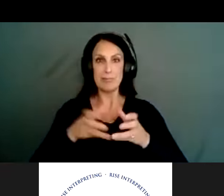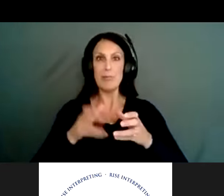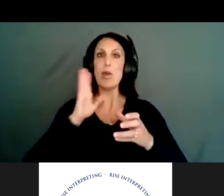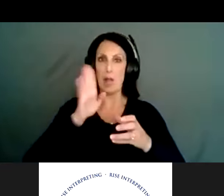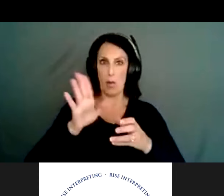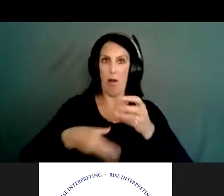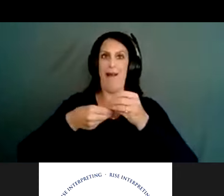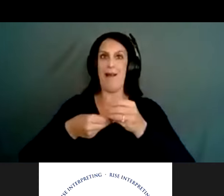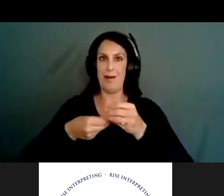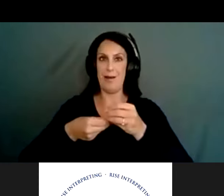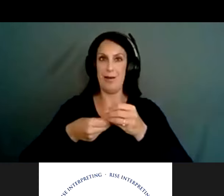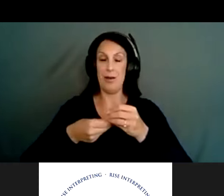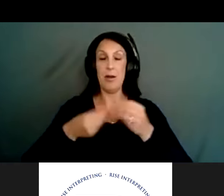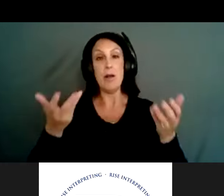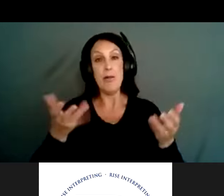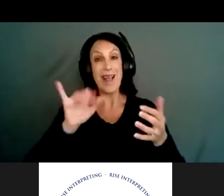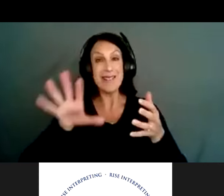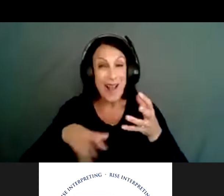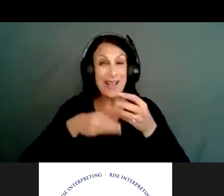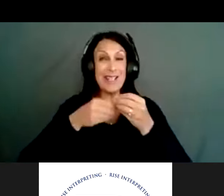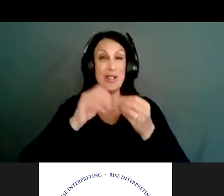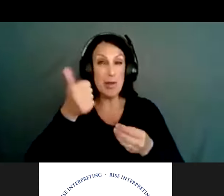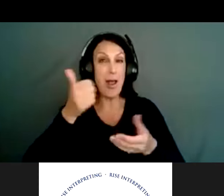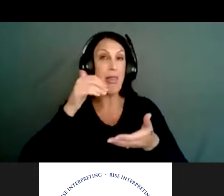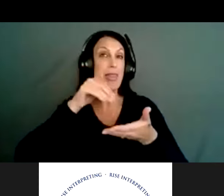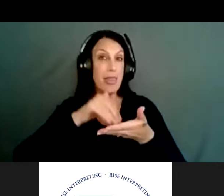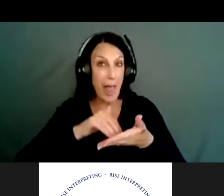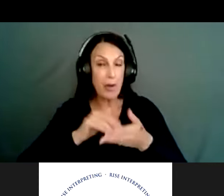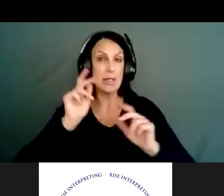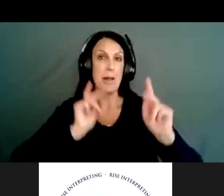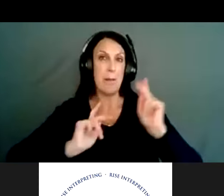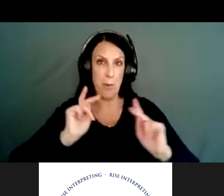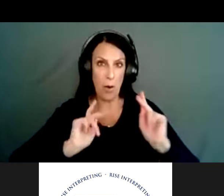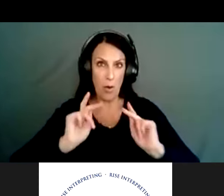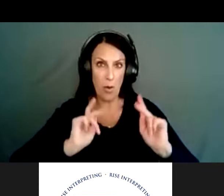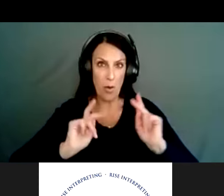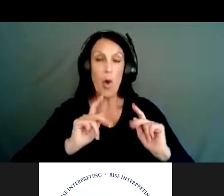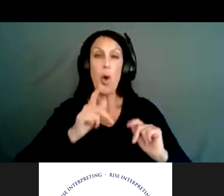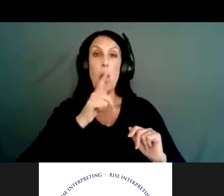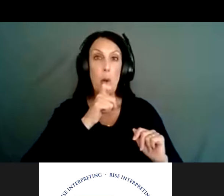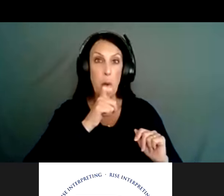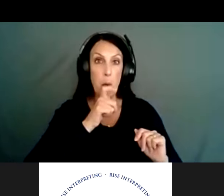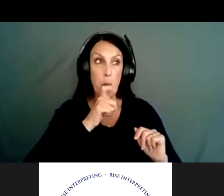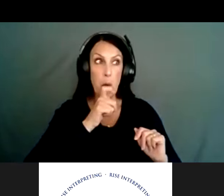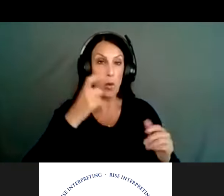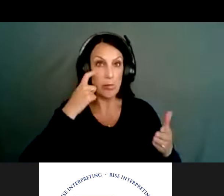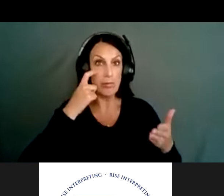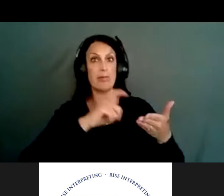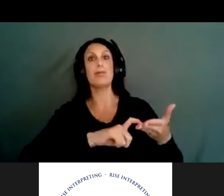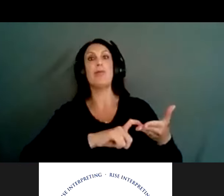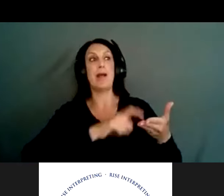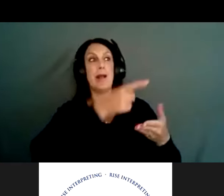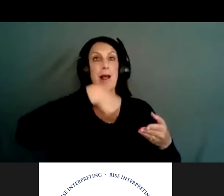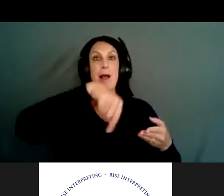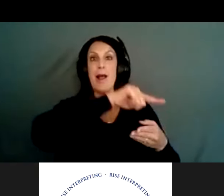that's an additional 10,000 people who are in a higher risk category by the nature of being firearm owners, who likely would not have been exposed